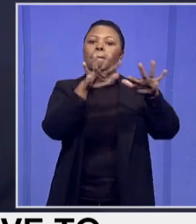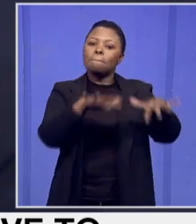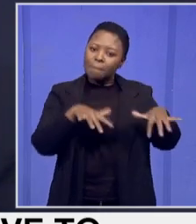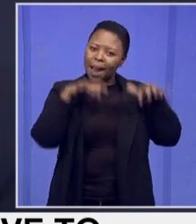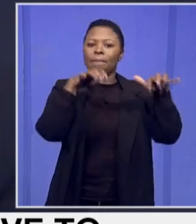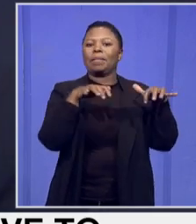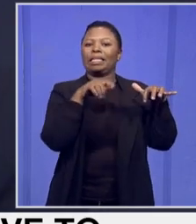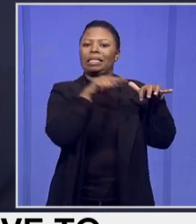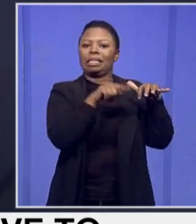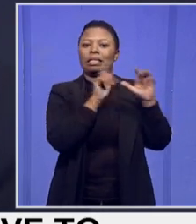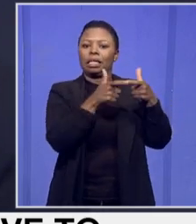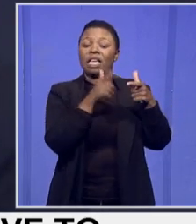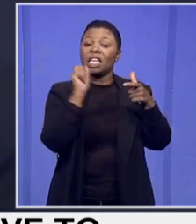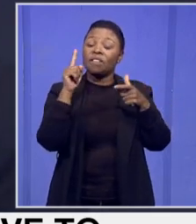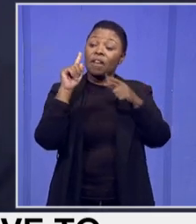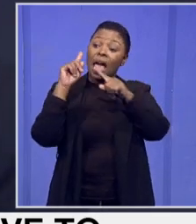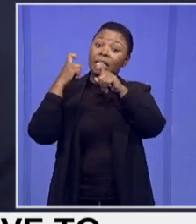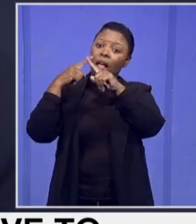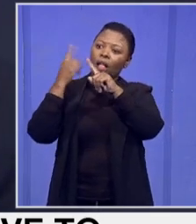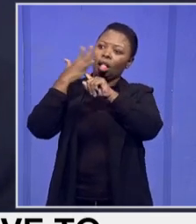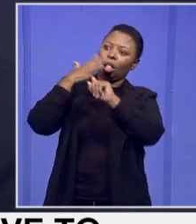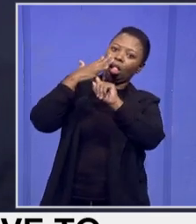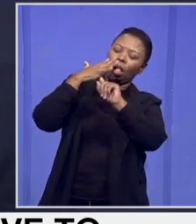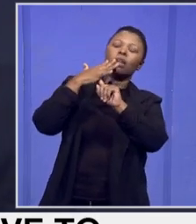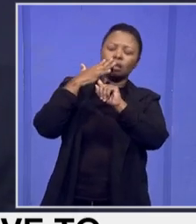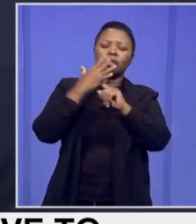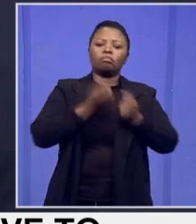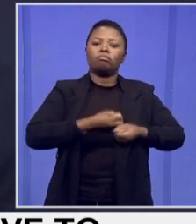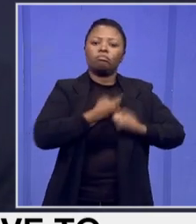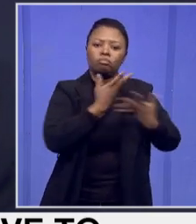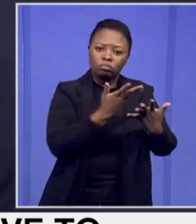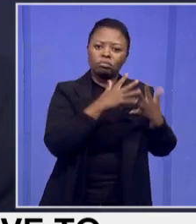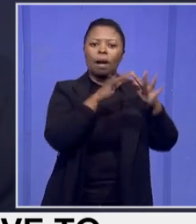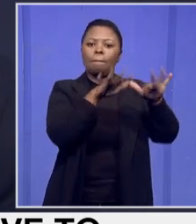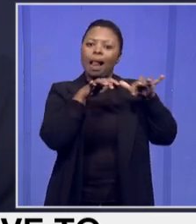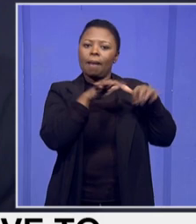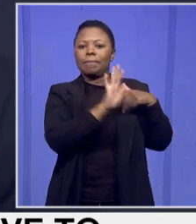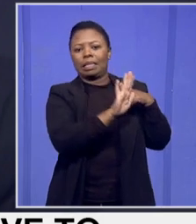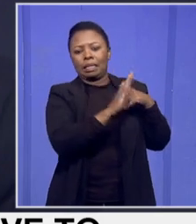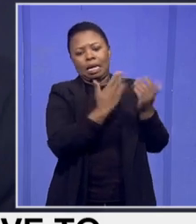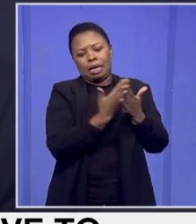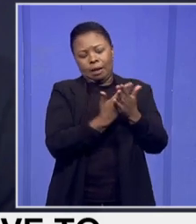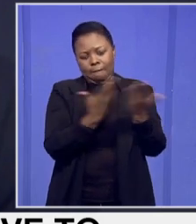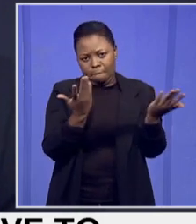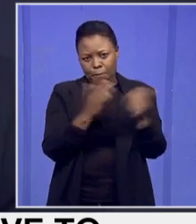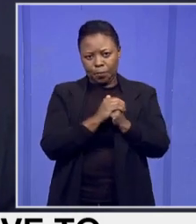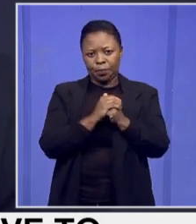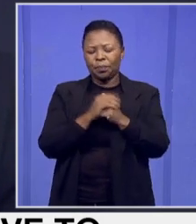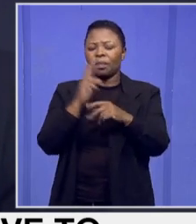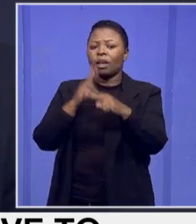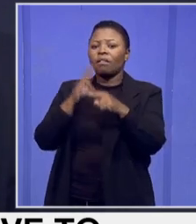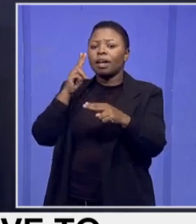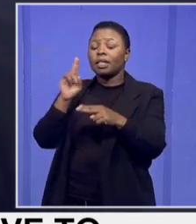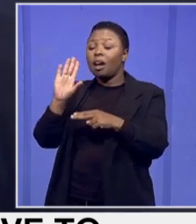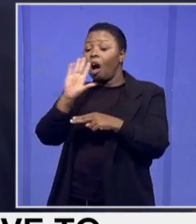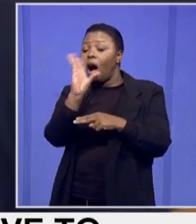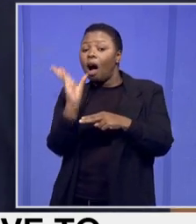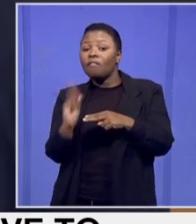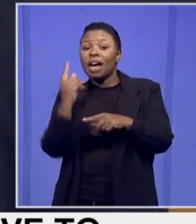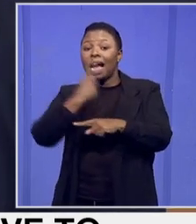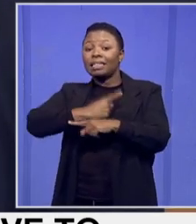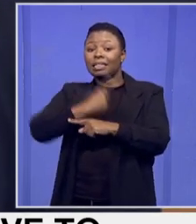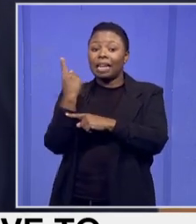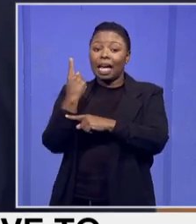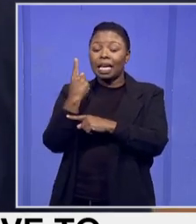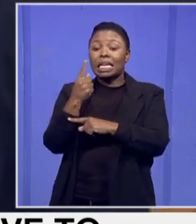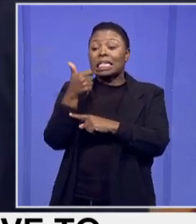pressured by the executive. And finally, I heard of the Africa Day, 60 years